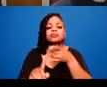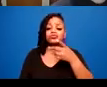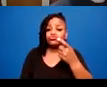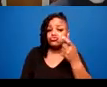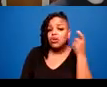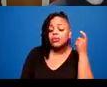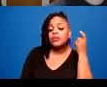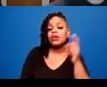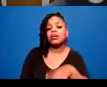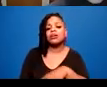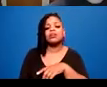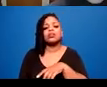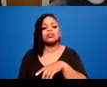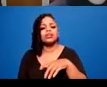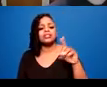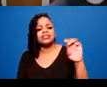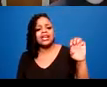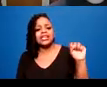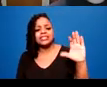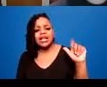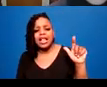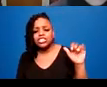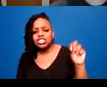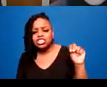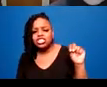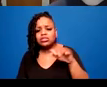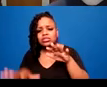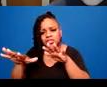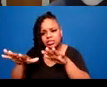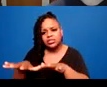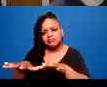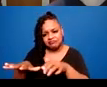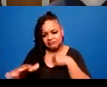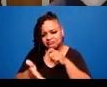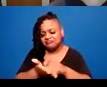black, indigenous, people of color, communities. And I'm a survivor.